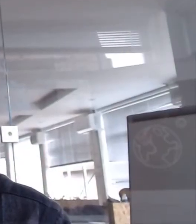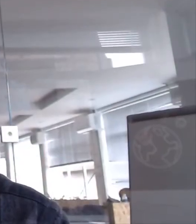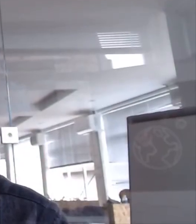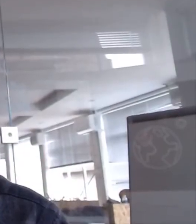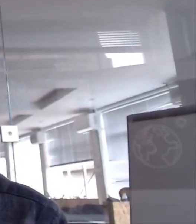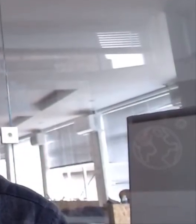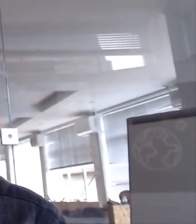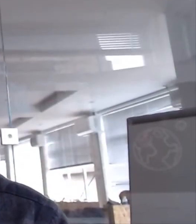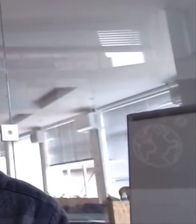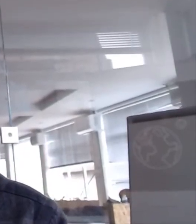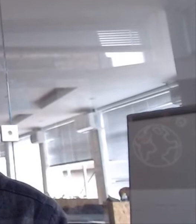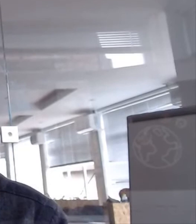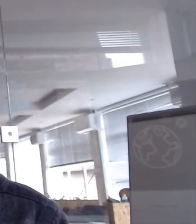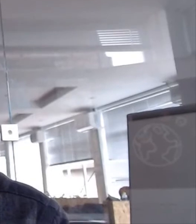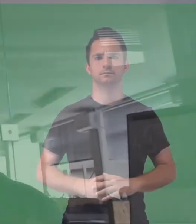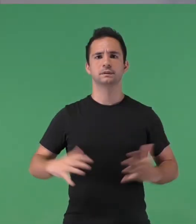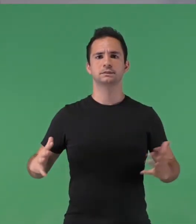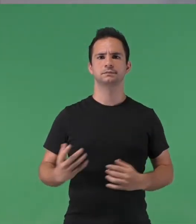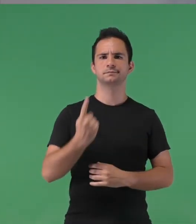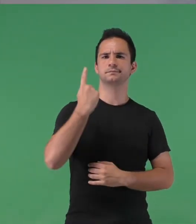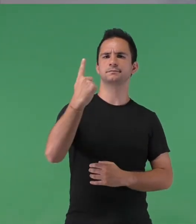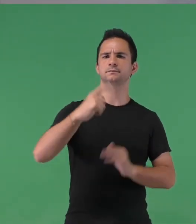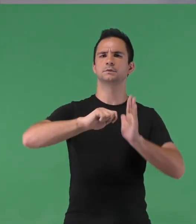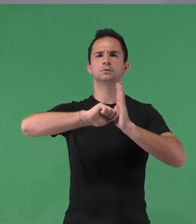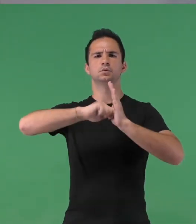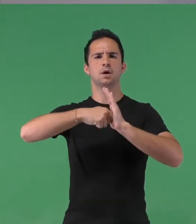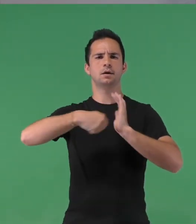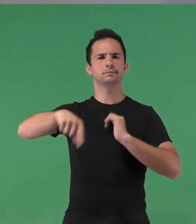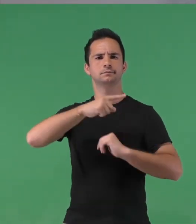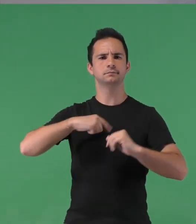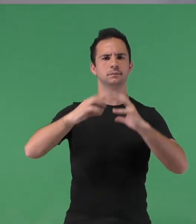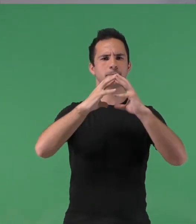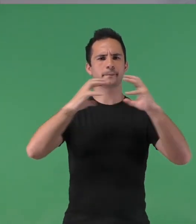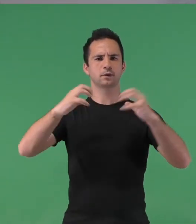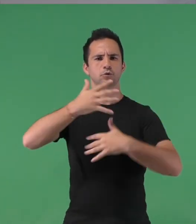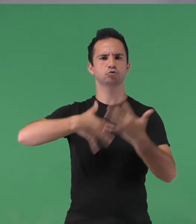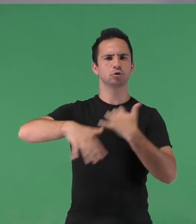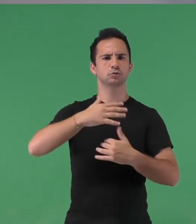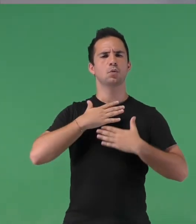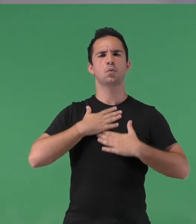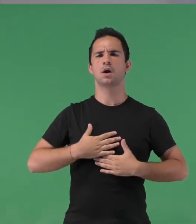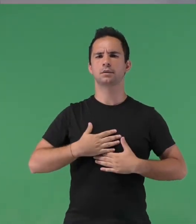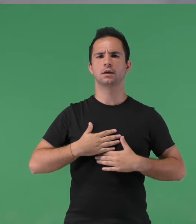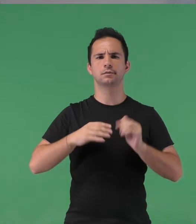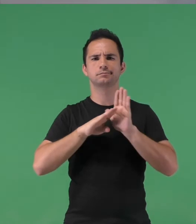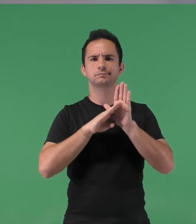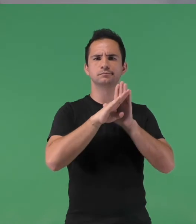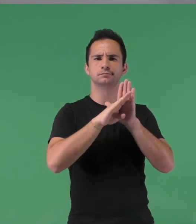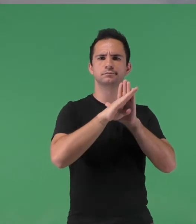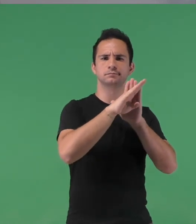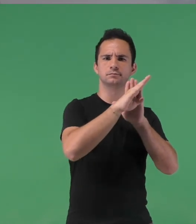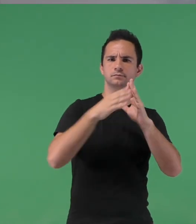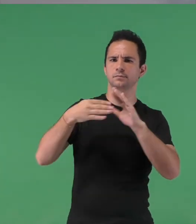finance our establishment as a social enterprise the key in scaling our social enterprise has been partnerships either